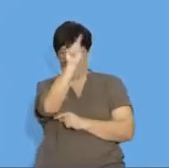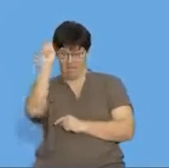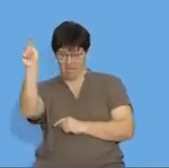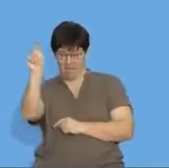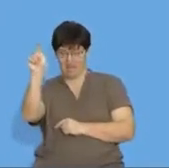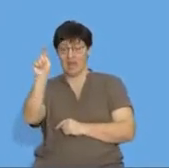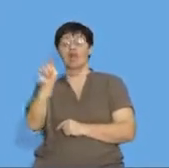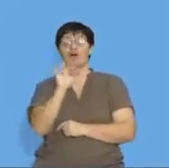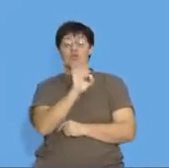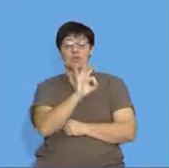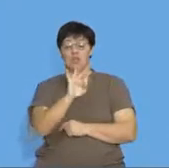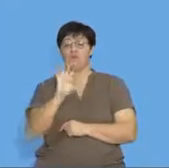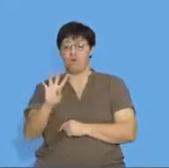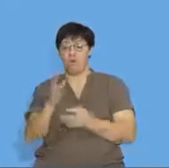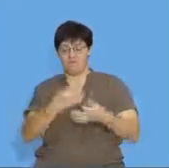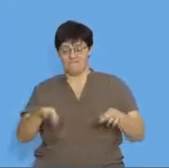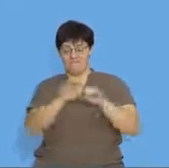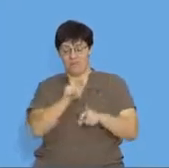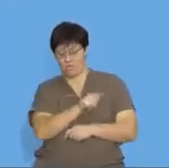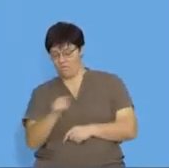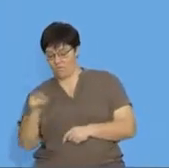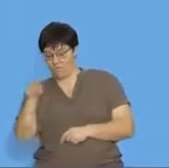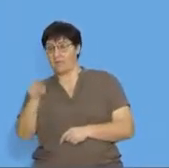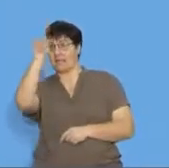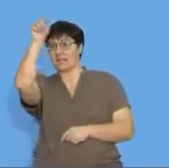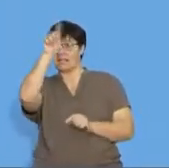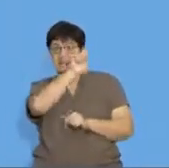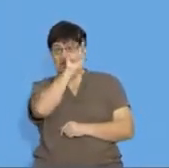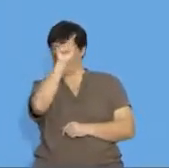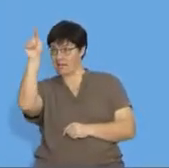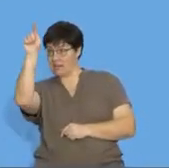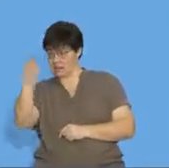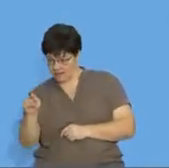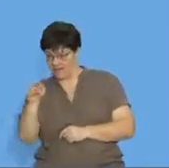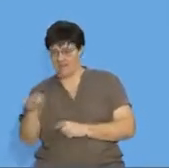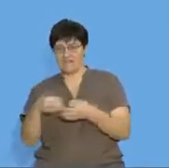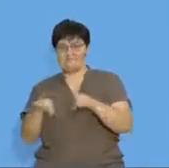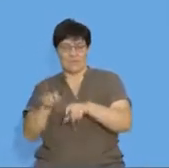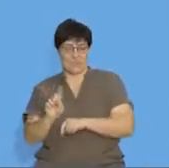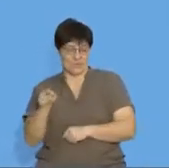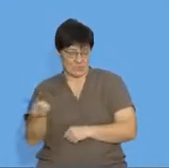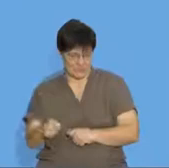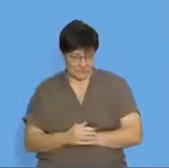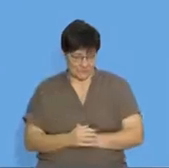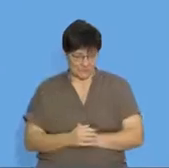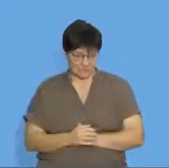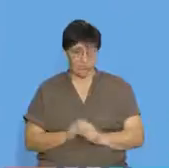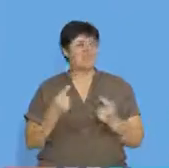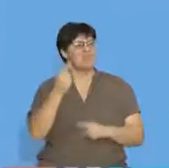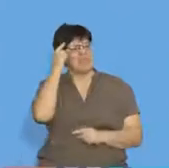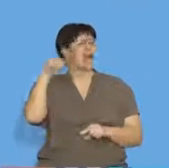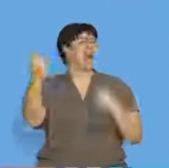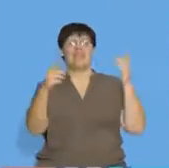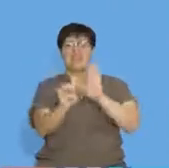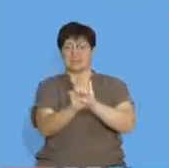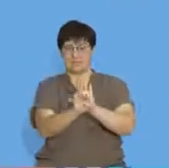334 is the term value. Great. So, let's just think about some other hypothetical